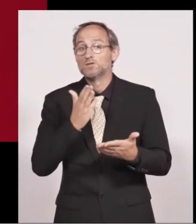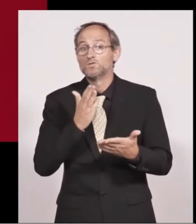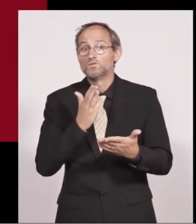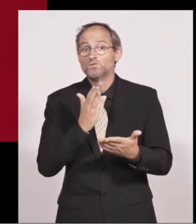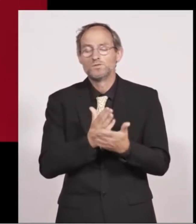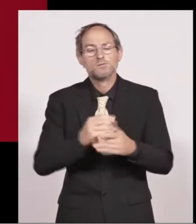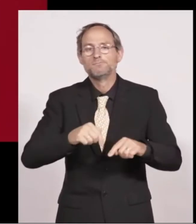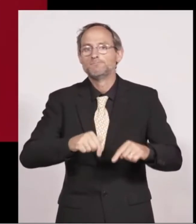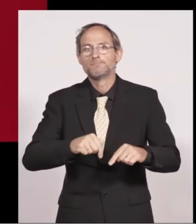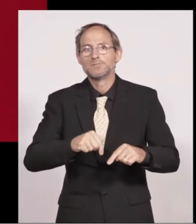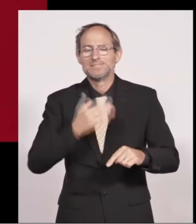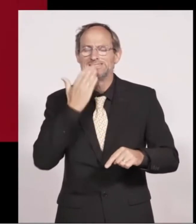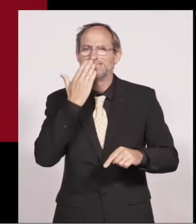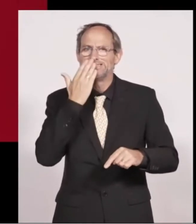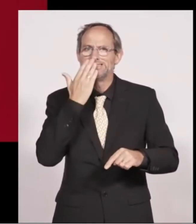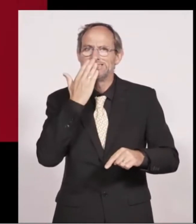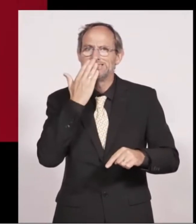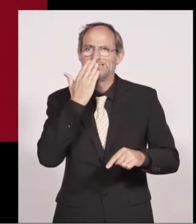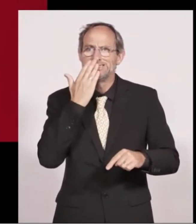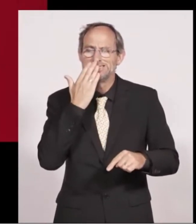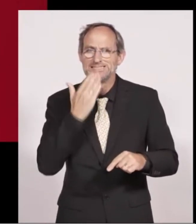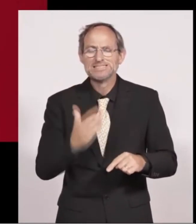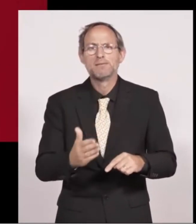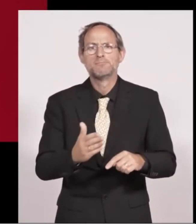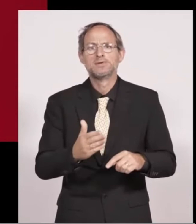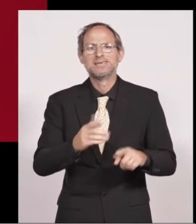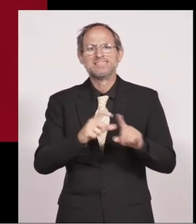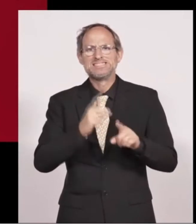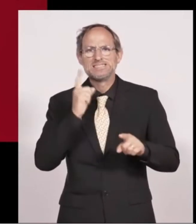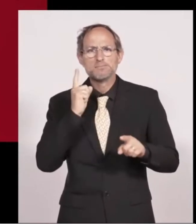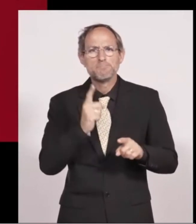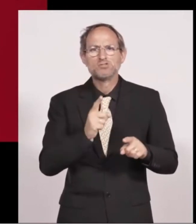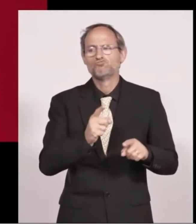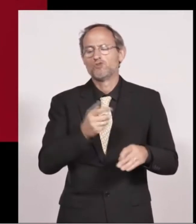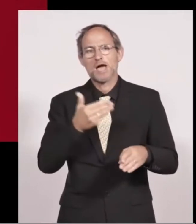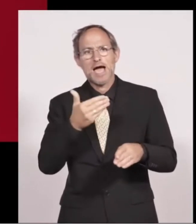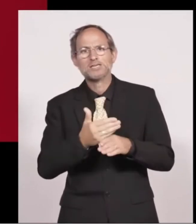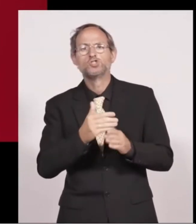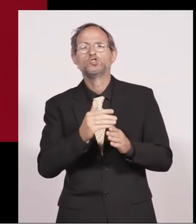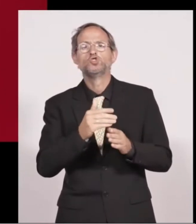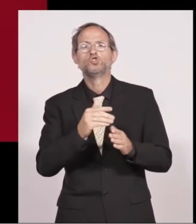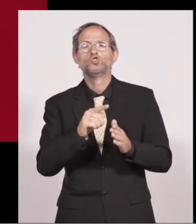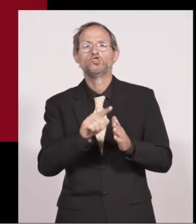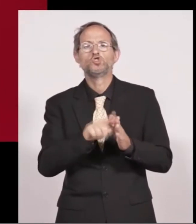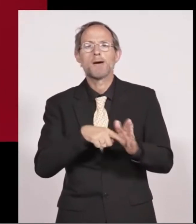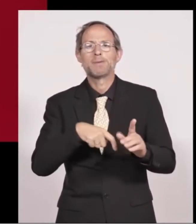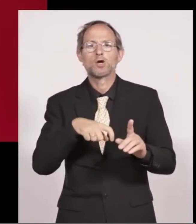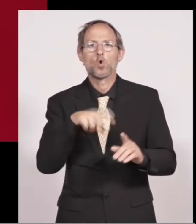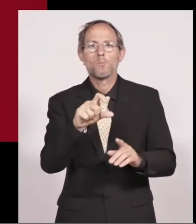and seemingly indefinite disciplinary action against Jeremy Corbyn MP